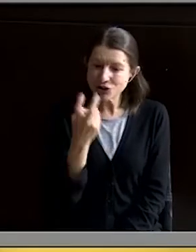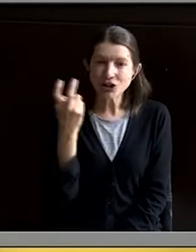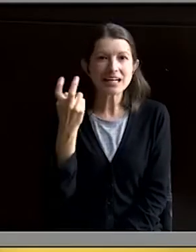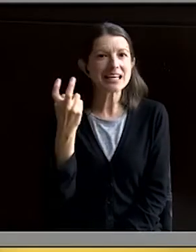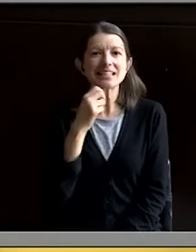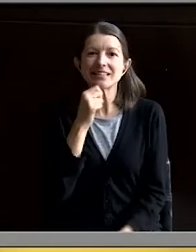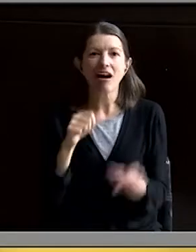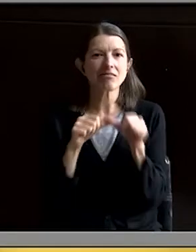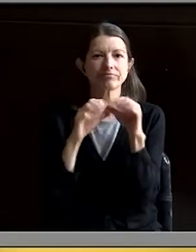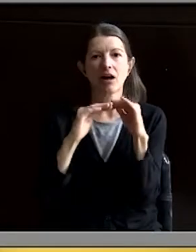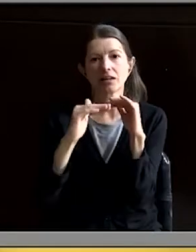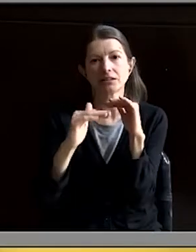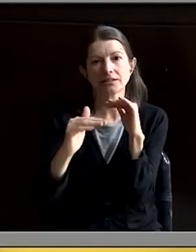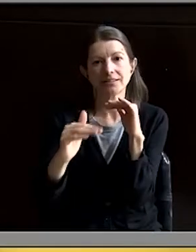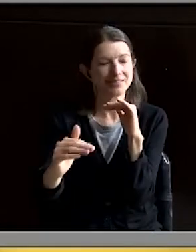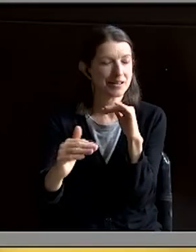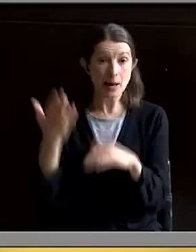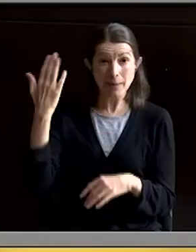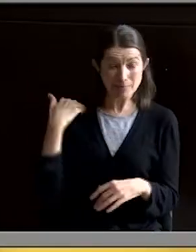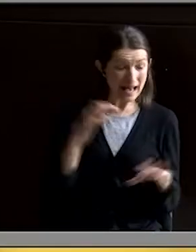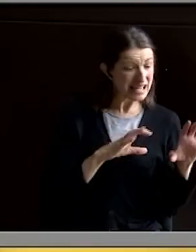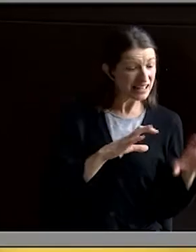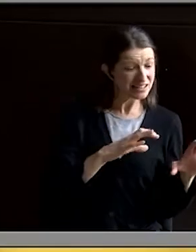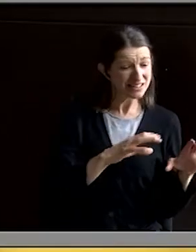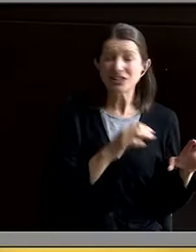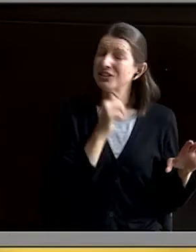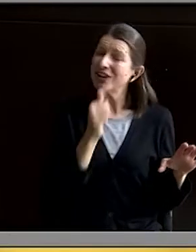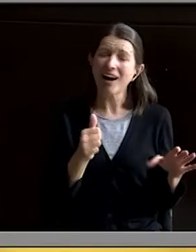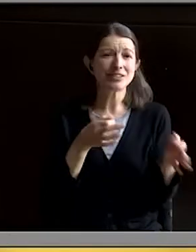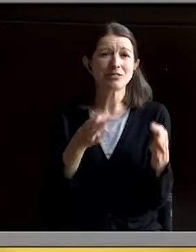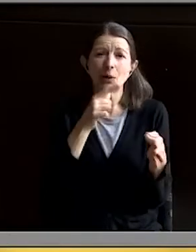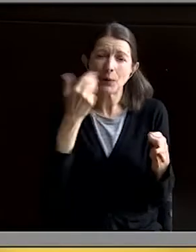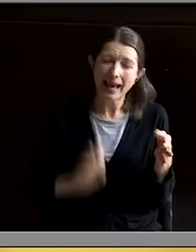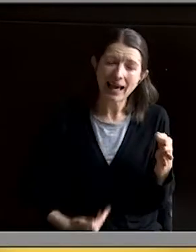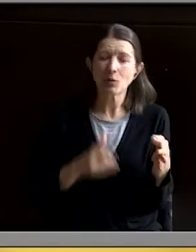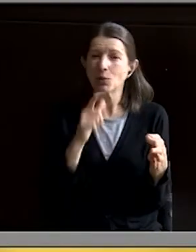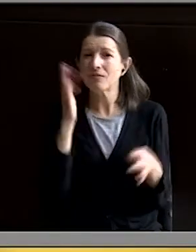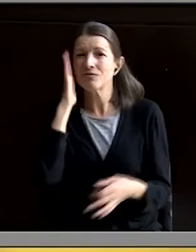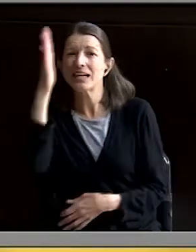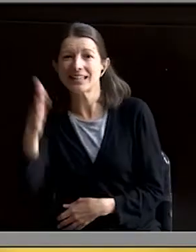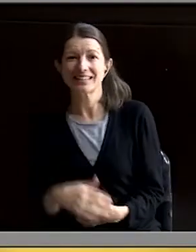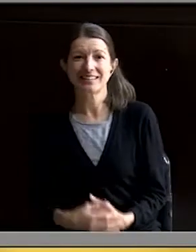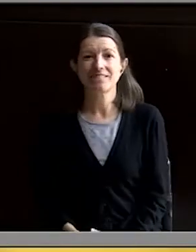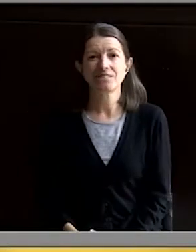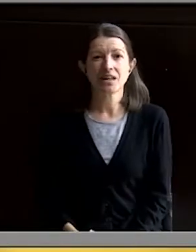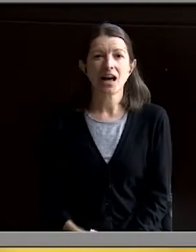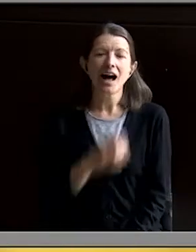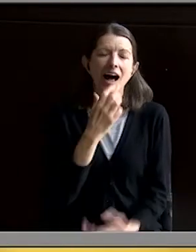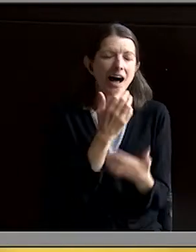is not constant. And my past actions do not define my future success. I've leveraged the parts of who I am